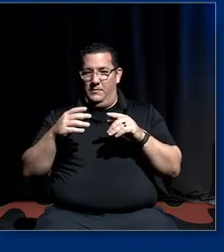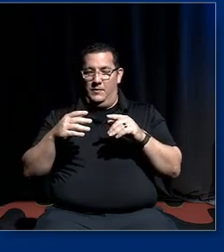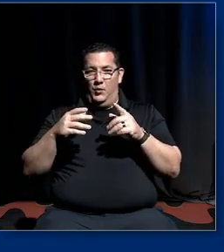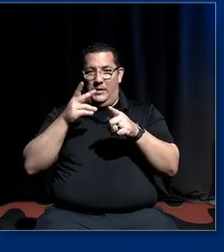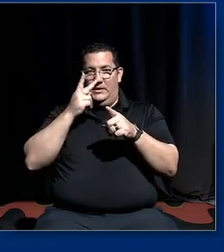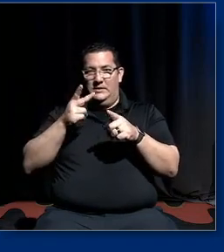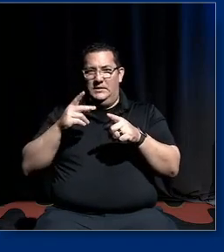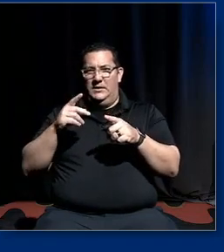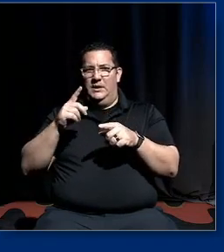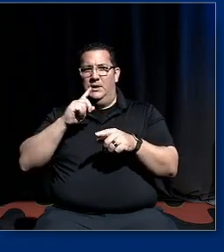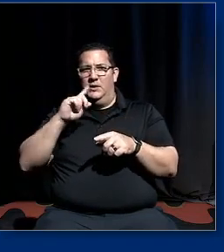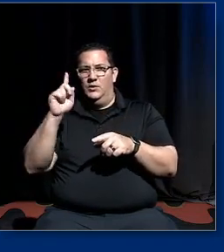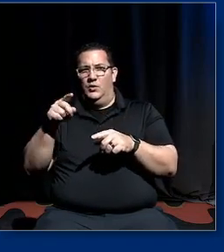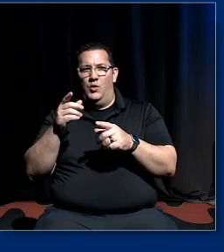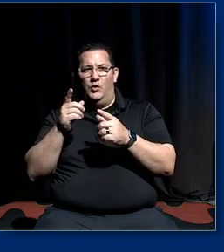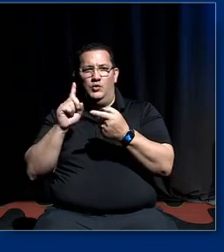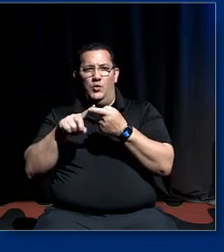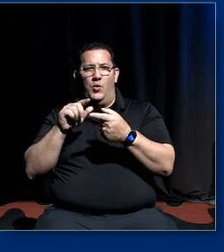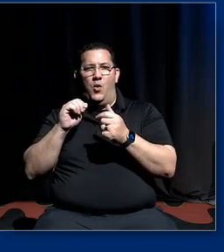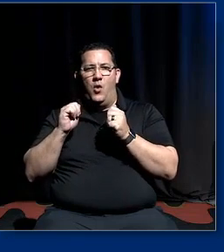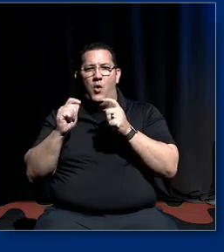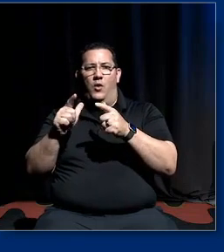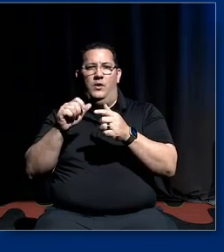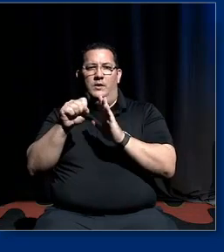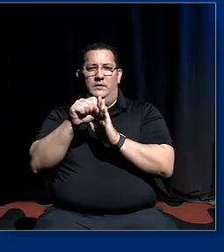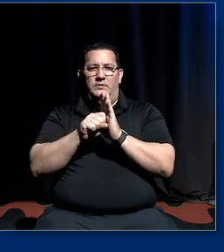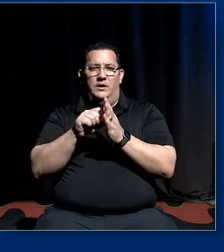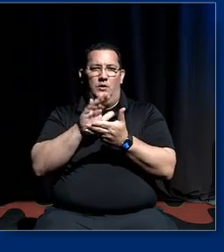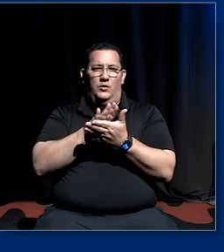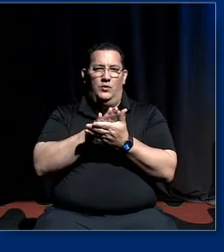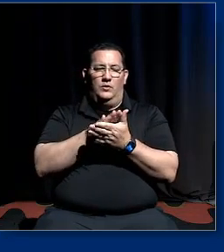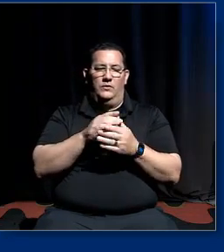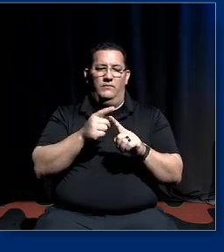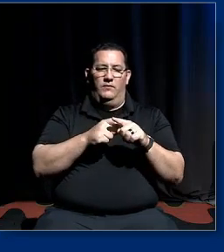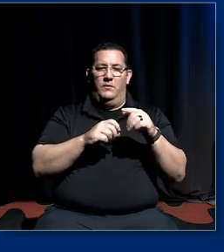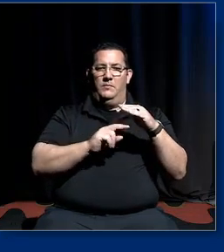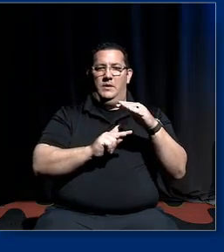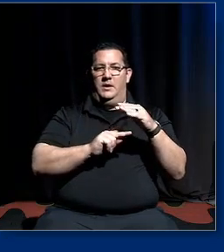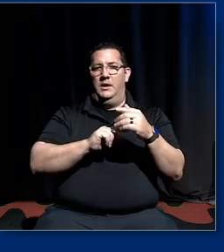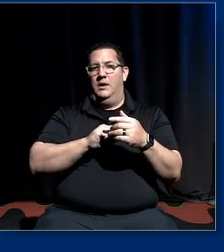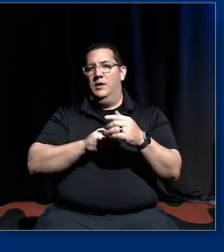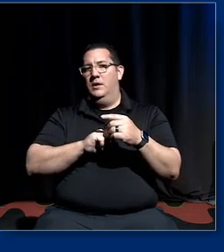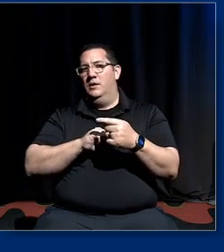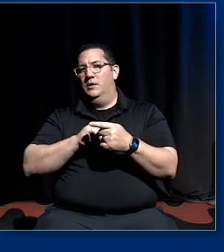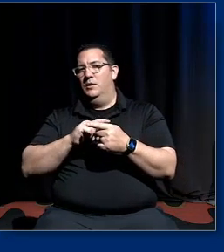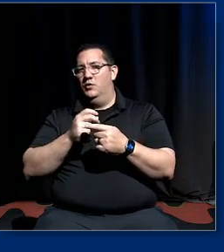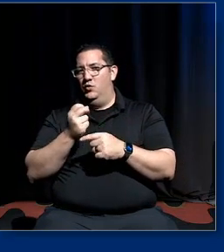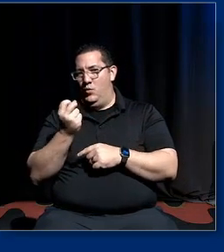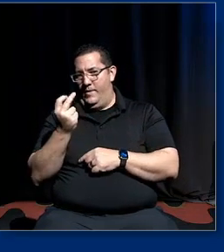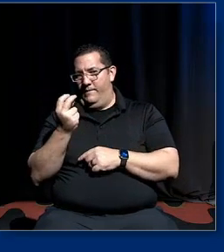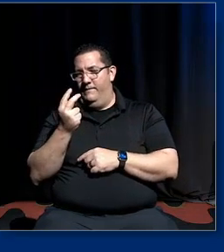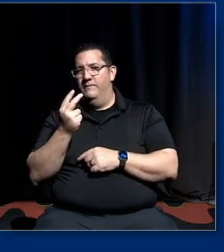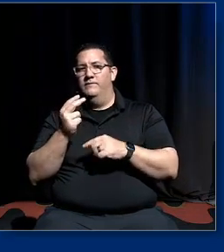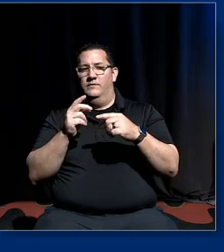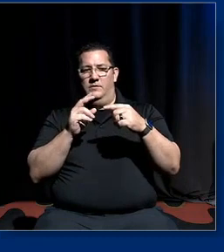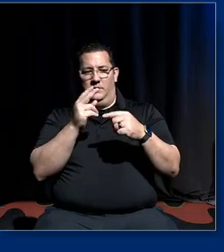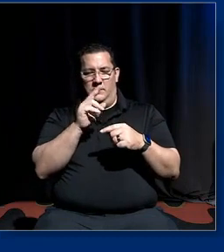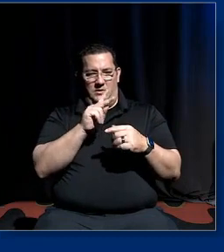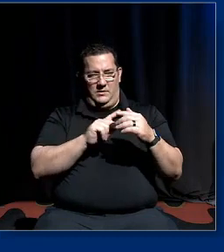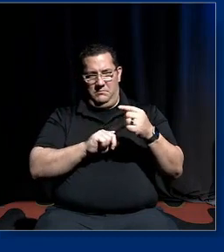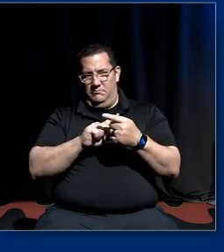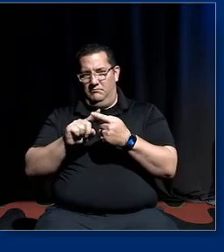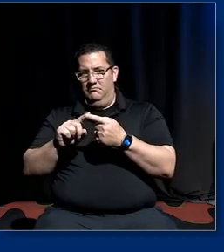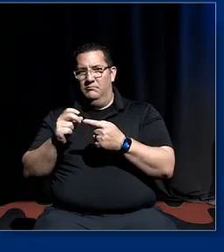elementary right through um to secondary um reminding them of the need to be um politically